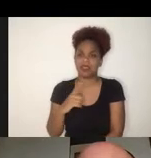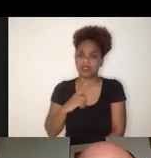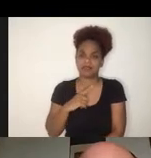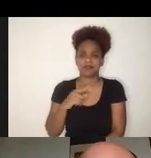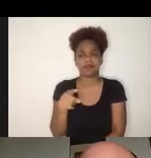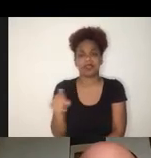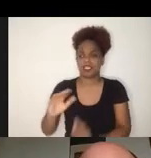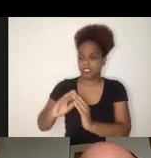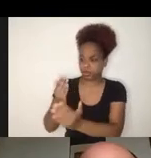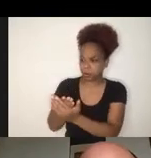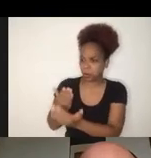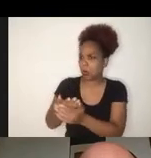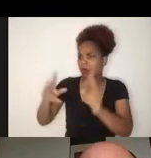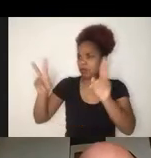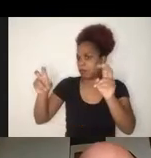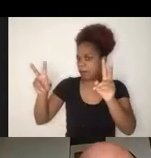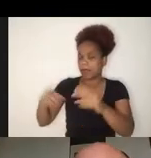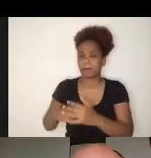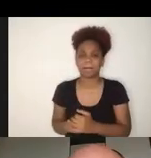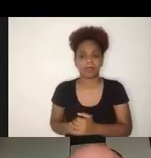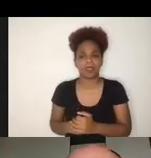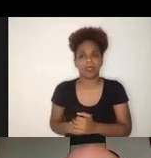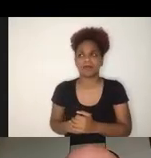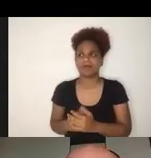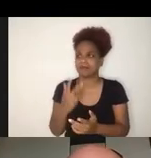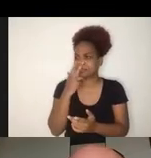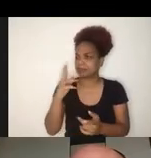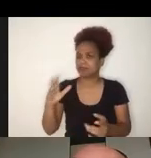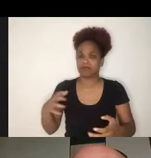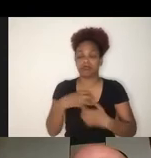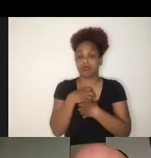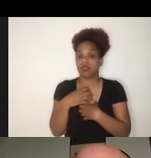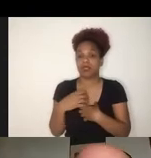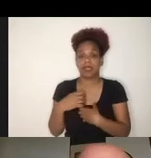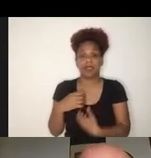Brazil is one of the countries really at the end of the chart,